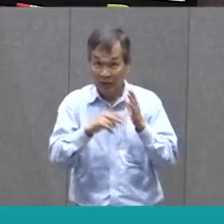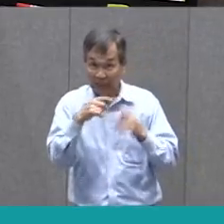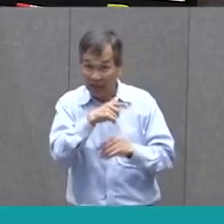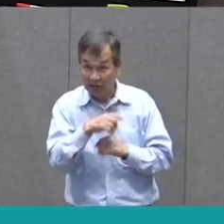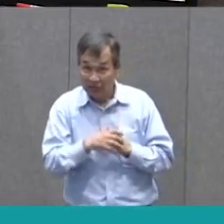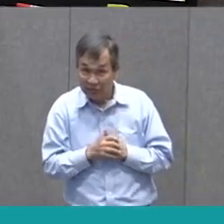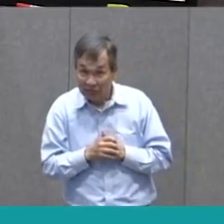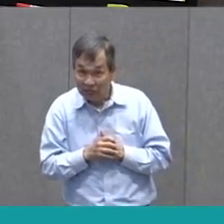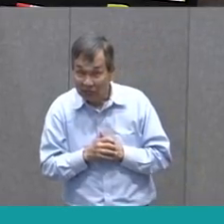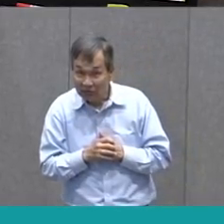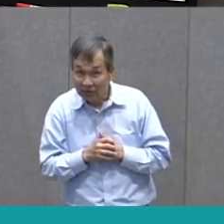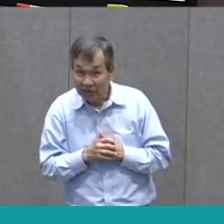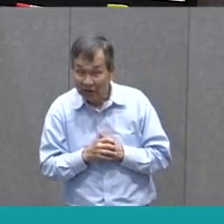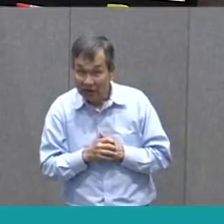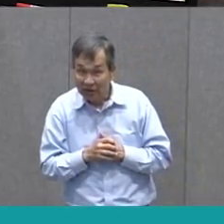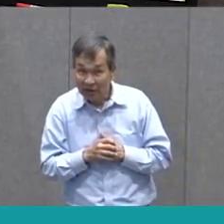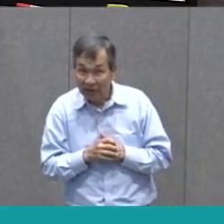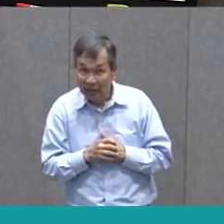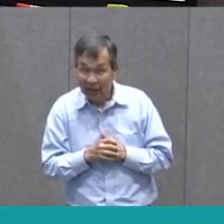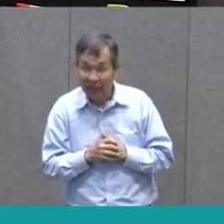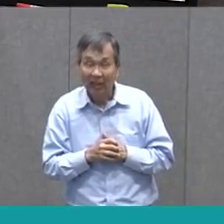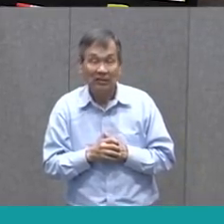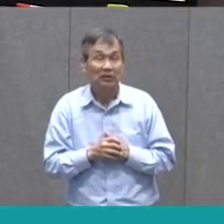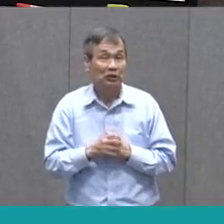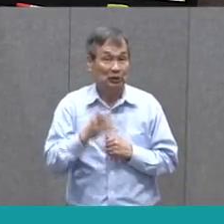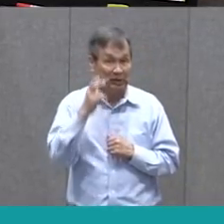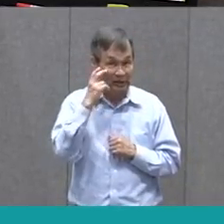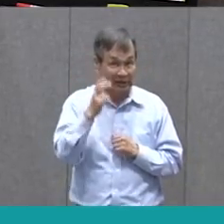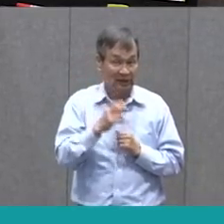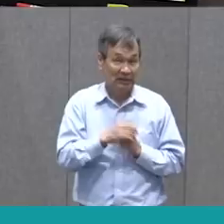Do you see anything up here, in this word,